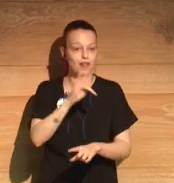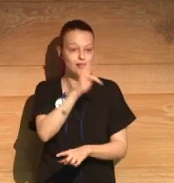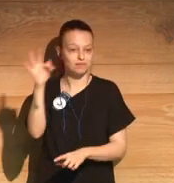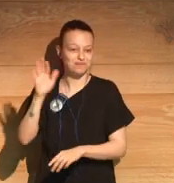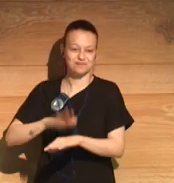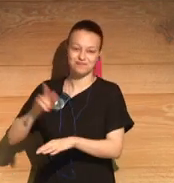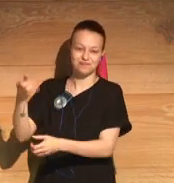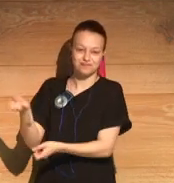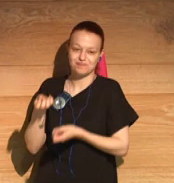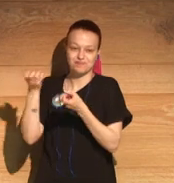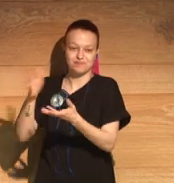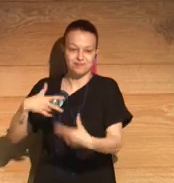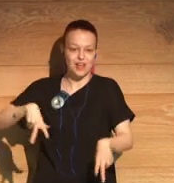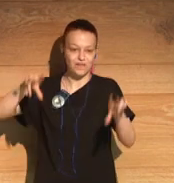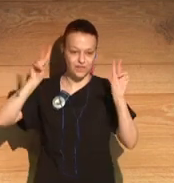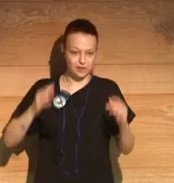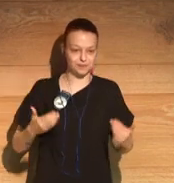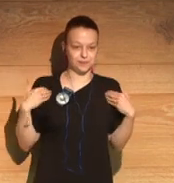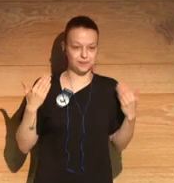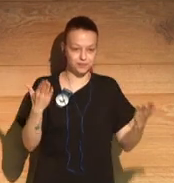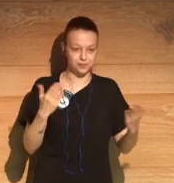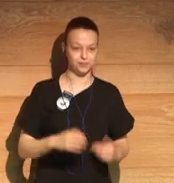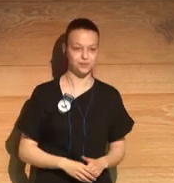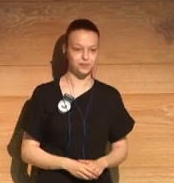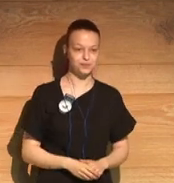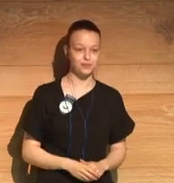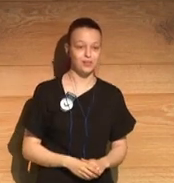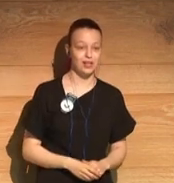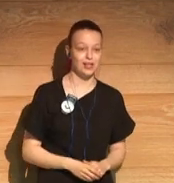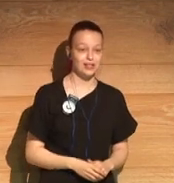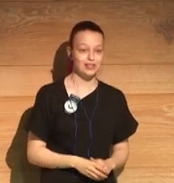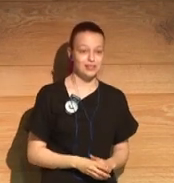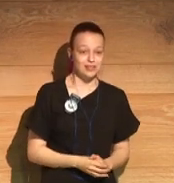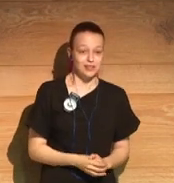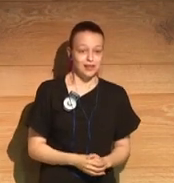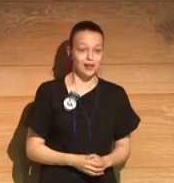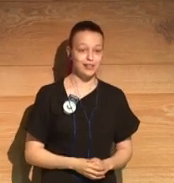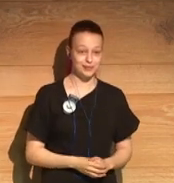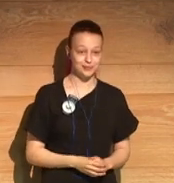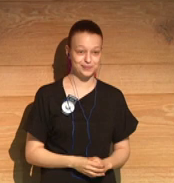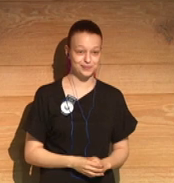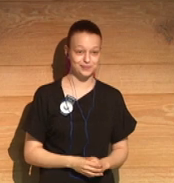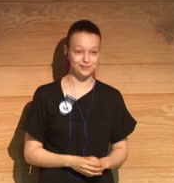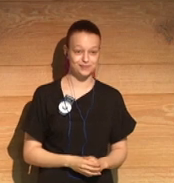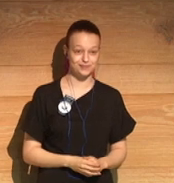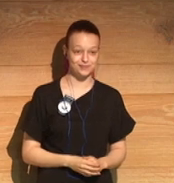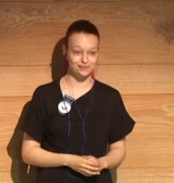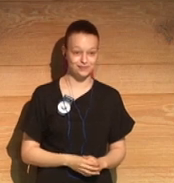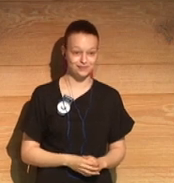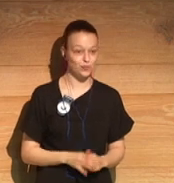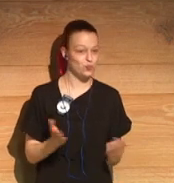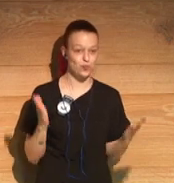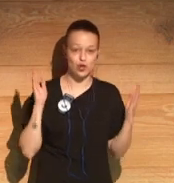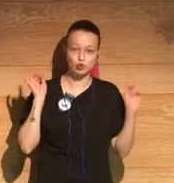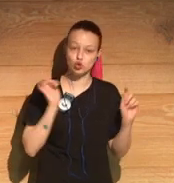and I'd like to give you the last word to close this. Oh, just to say thank you for this interview